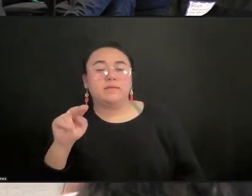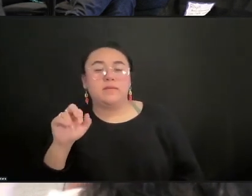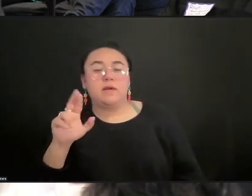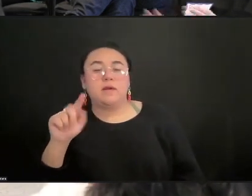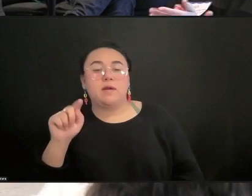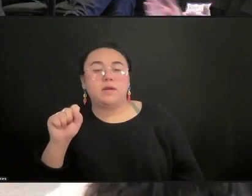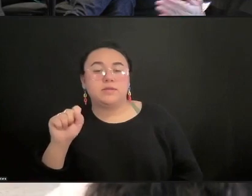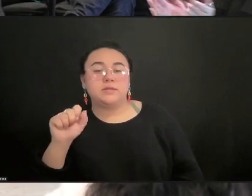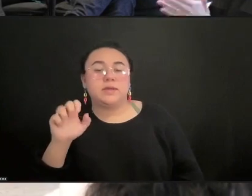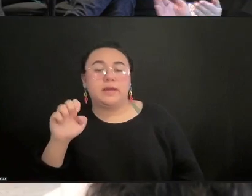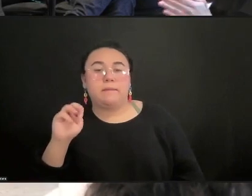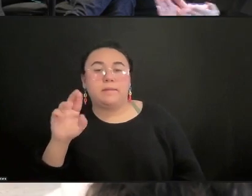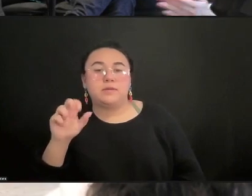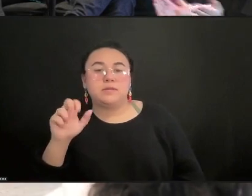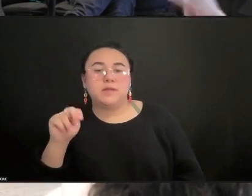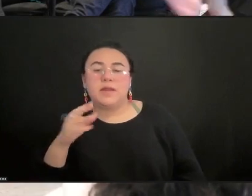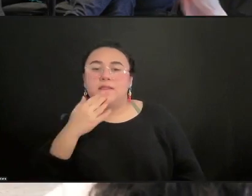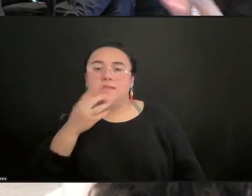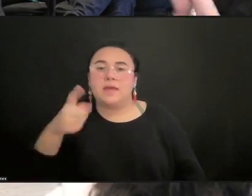of applause for all of them.